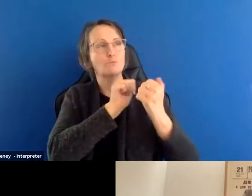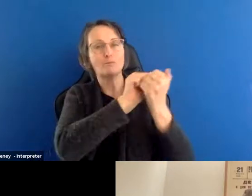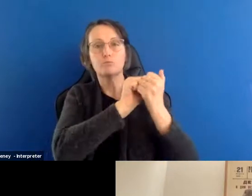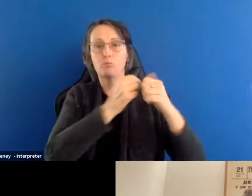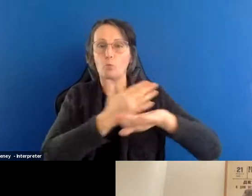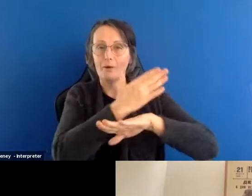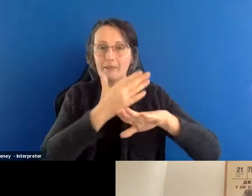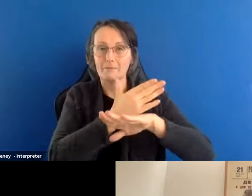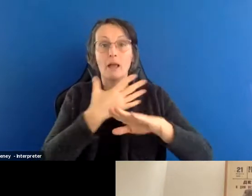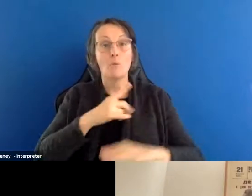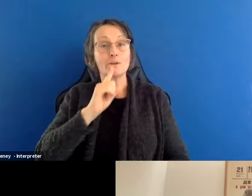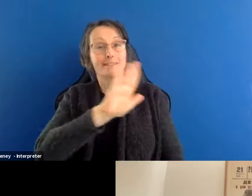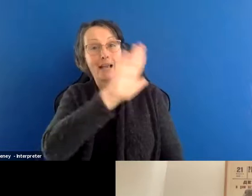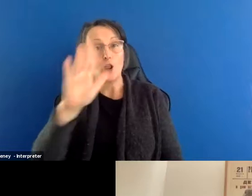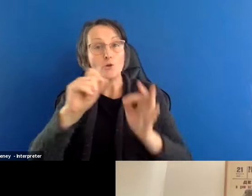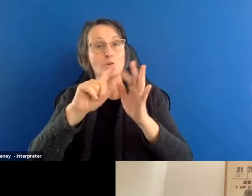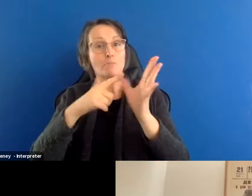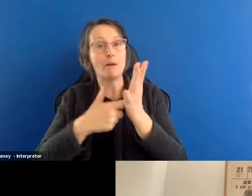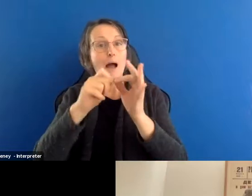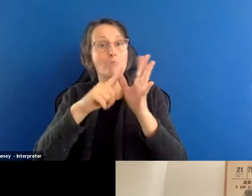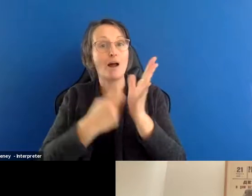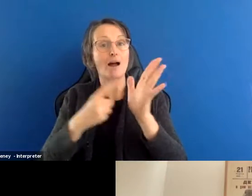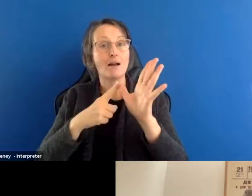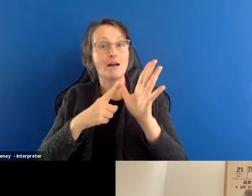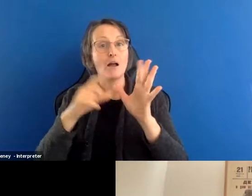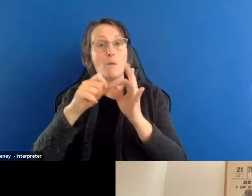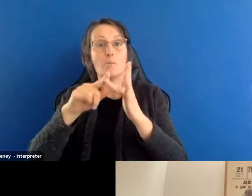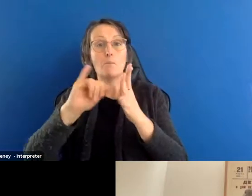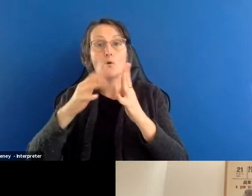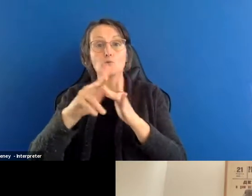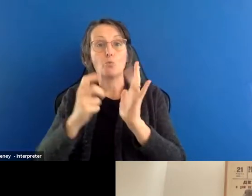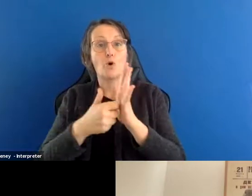hello to Barbara Bosworth, who I know is joining us from Connecticut Live.